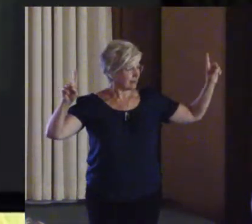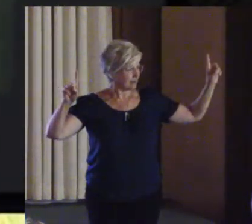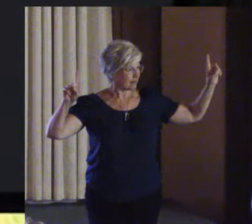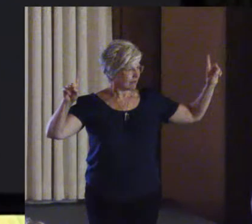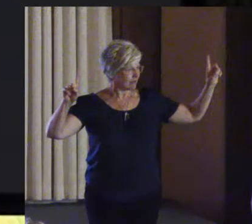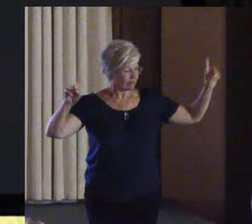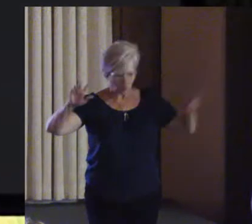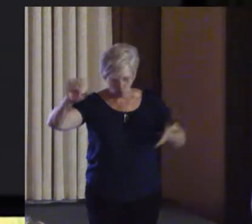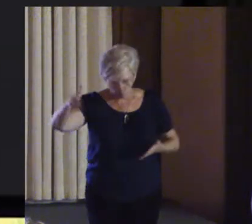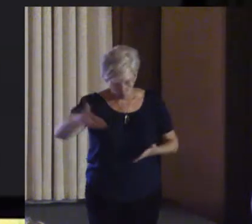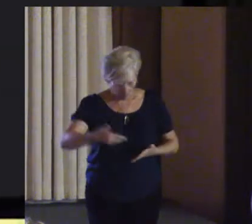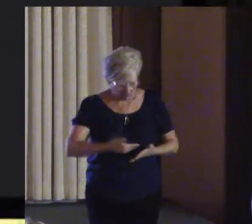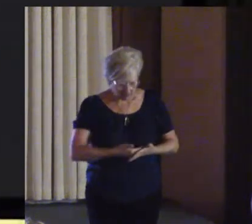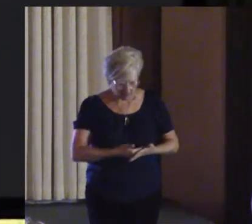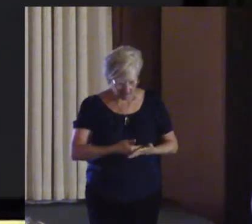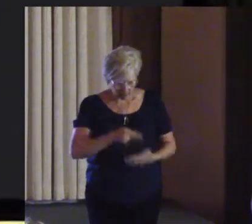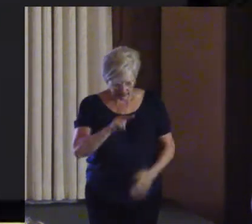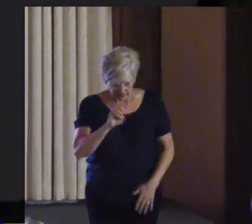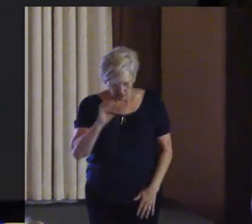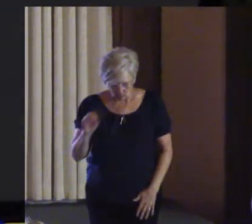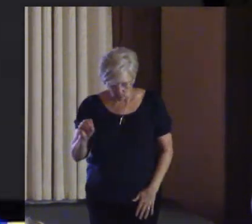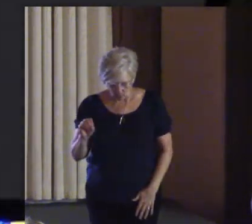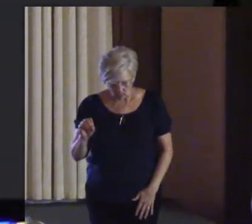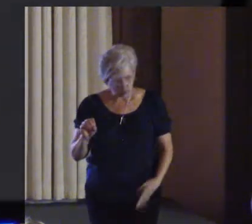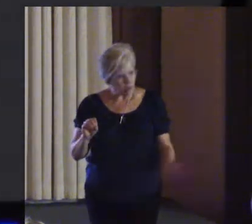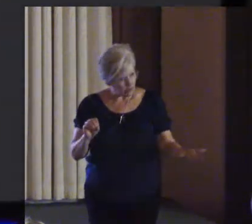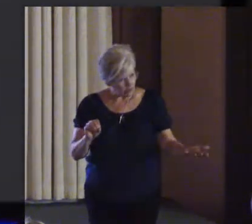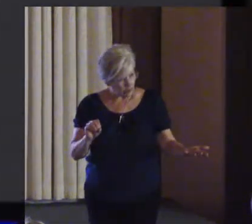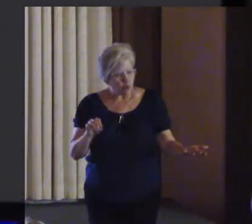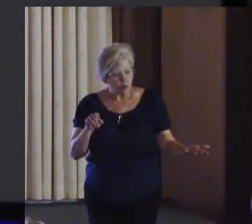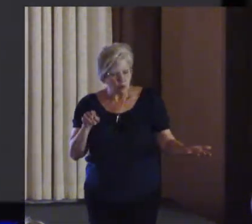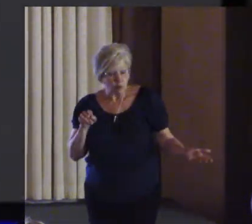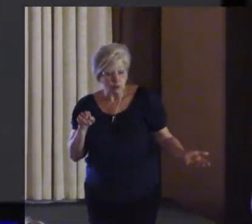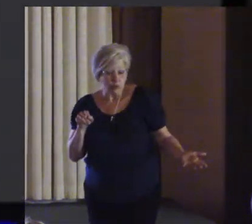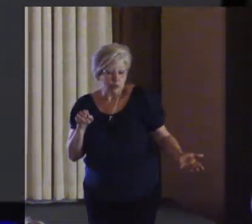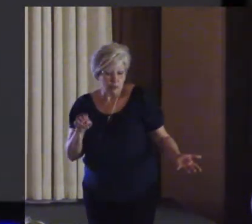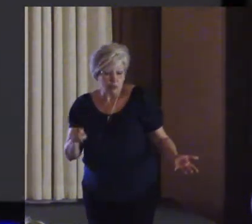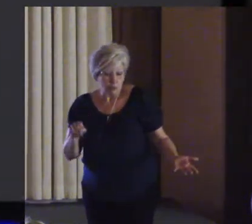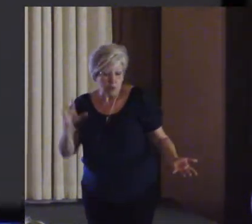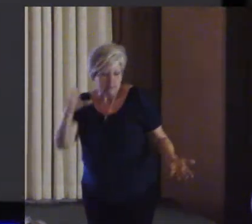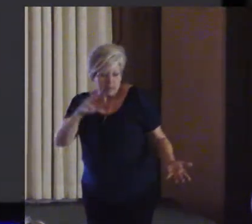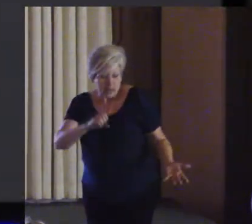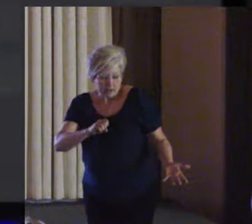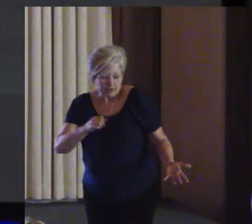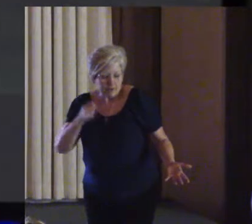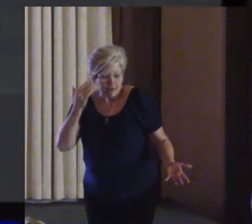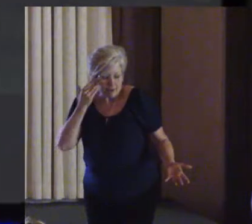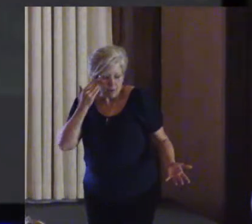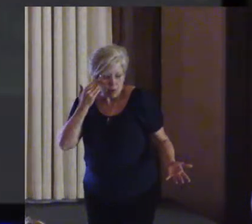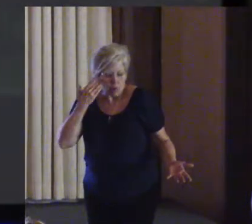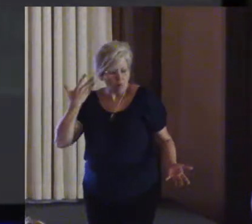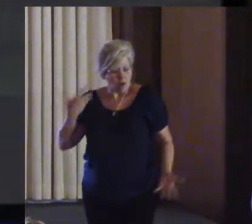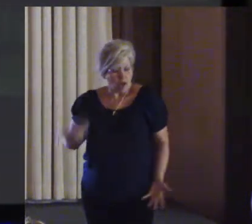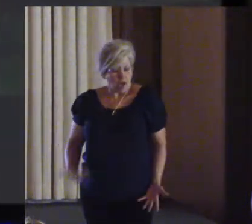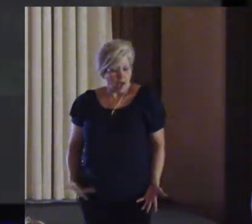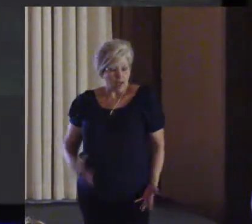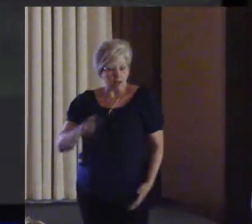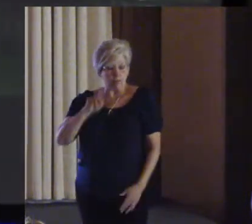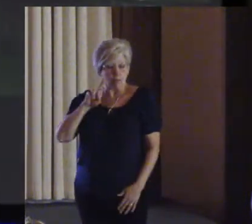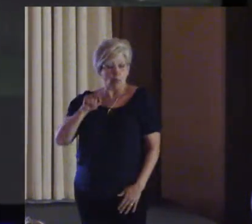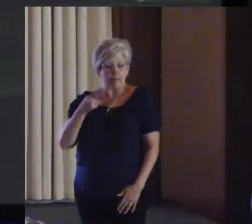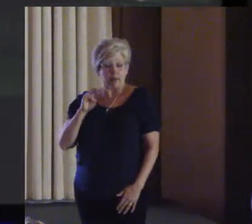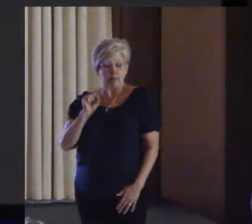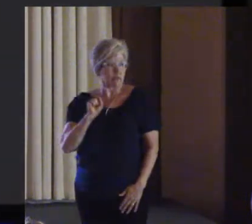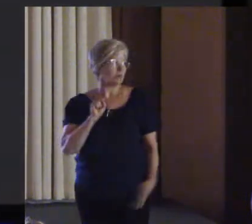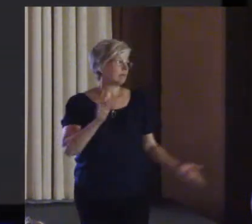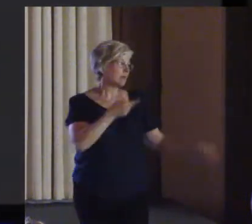Welcome, Neo. As you no doubt have guessed, I am Morpheus. It's an honor to meet you.